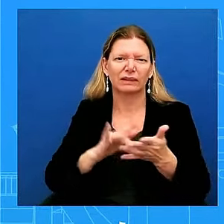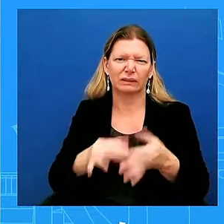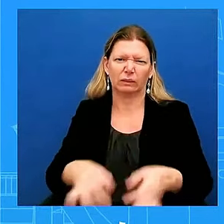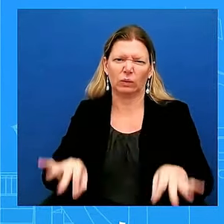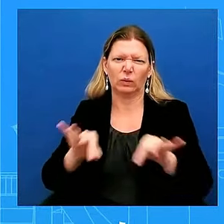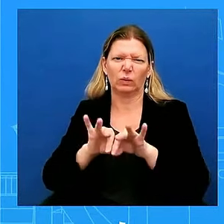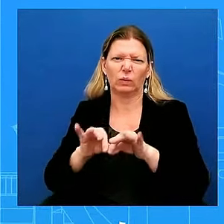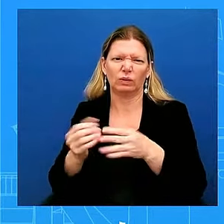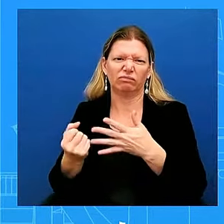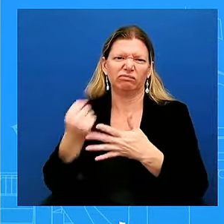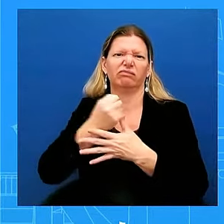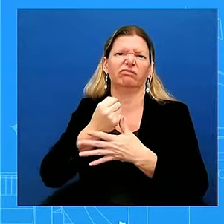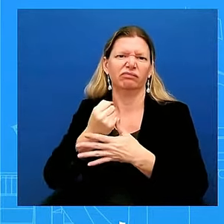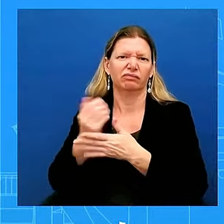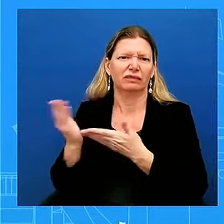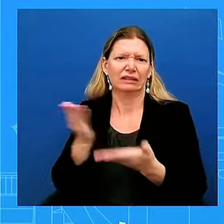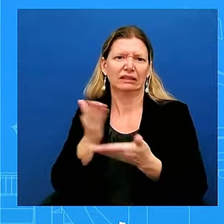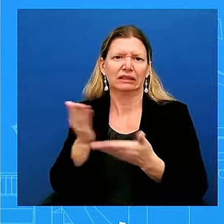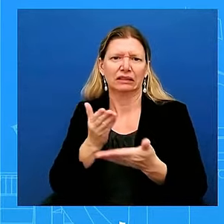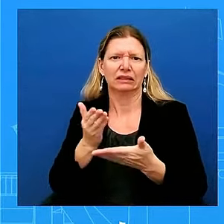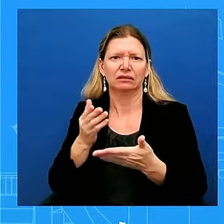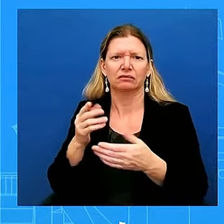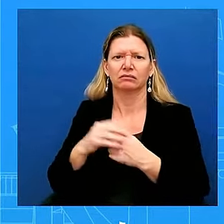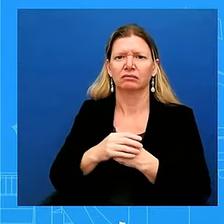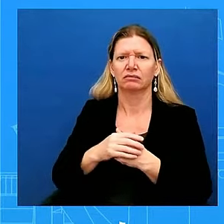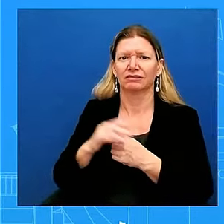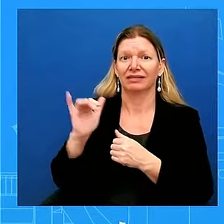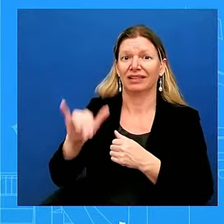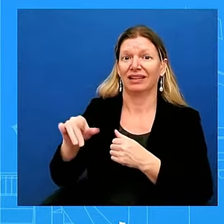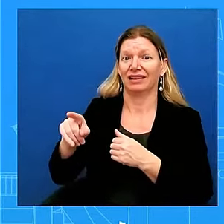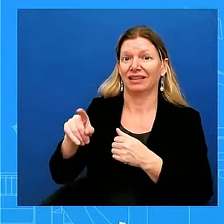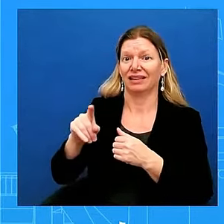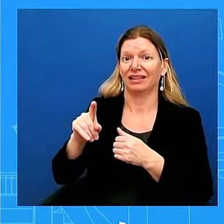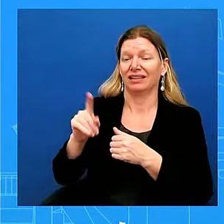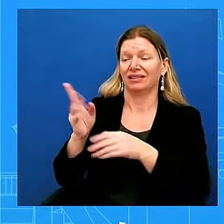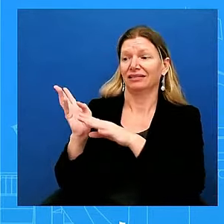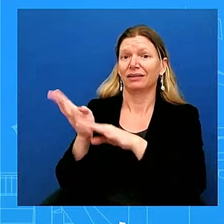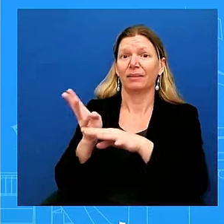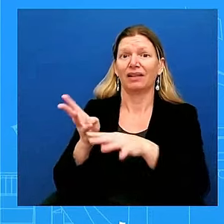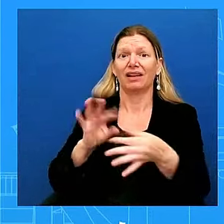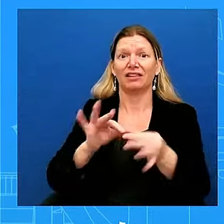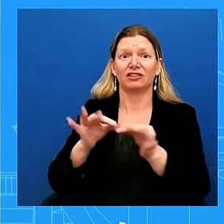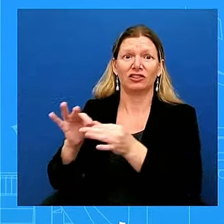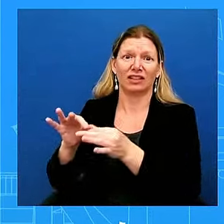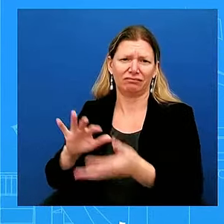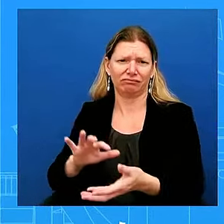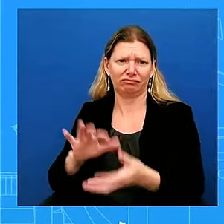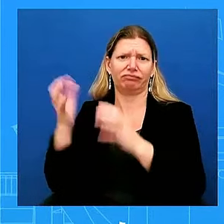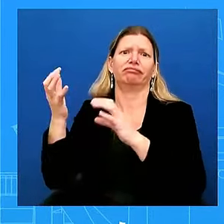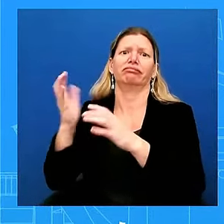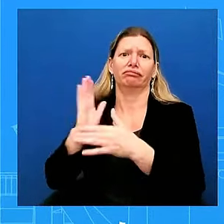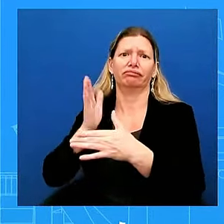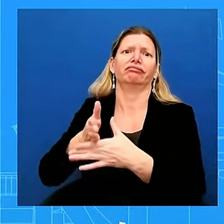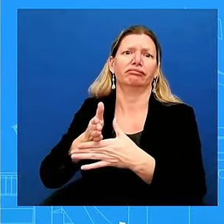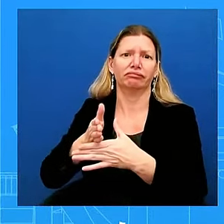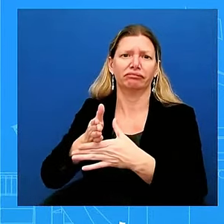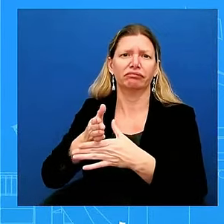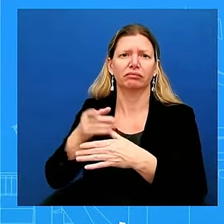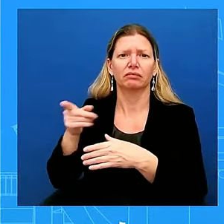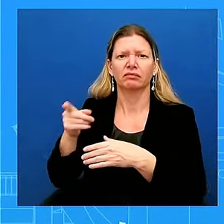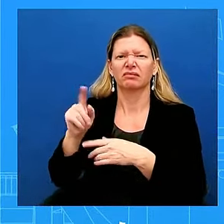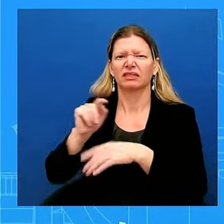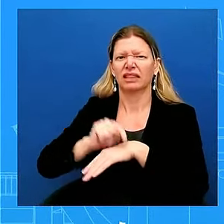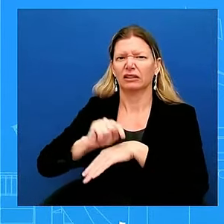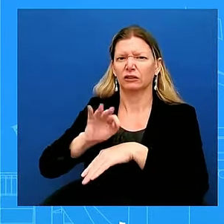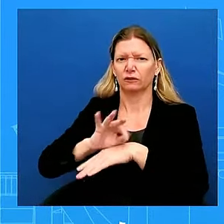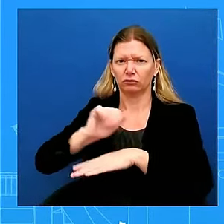Chain Disruption Task Force very early on to deal with what we saw related to the pandemic. And so, they're going to meet every day. This task force